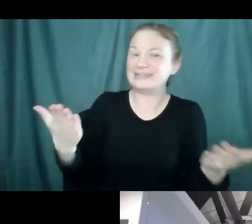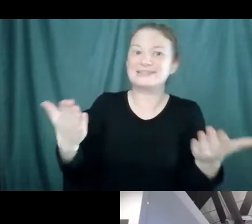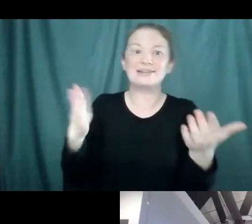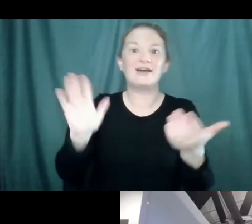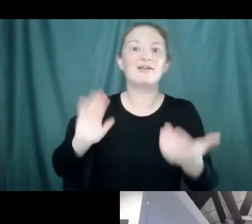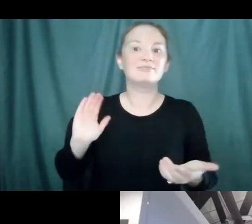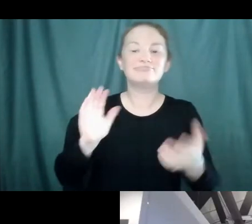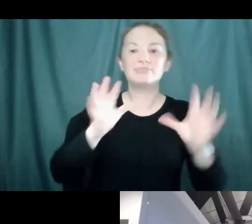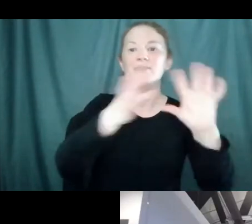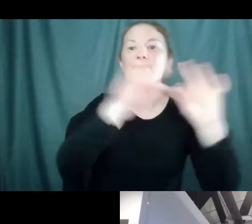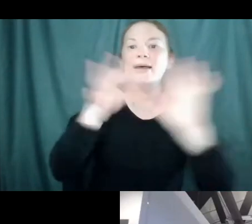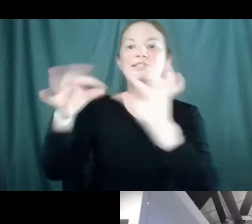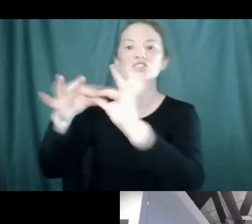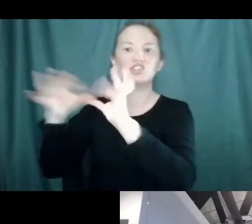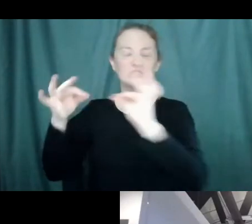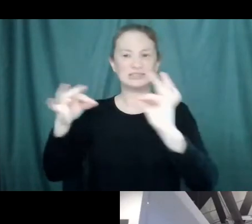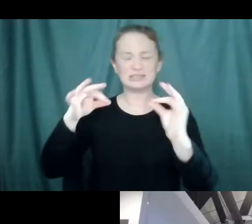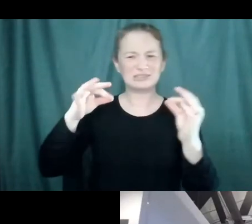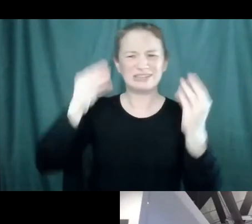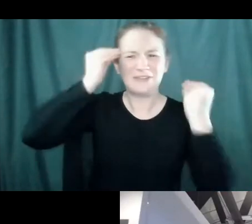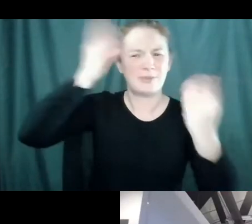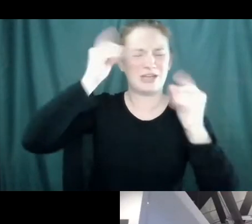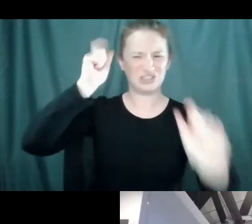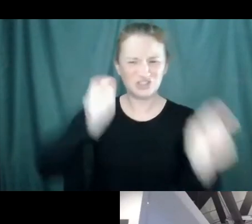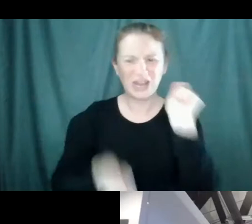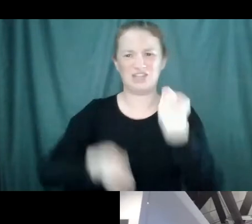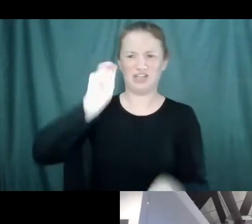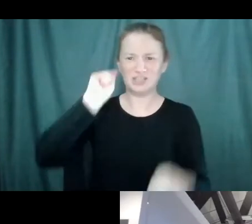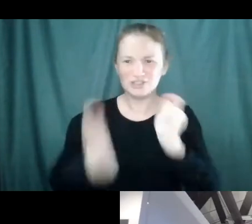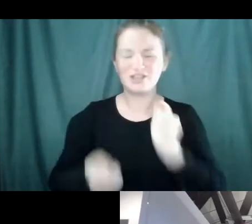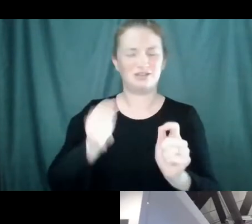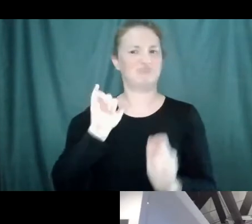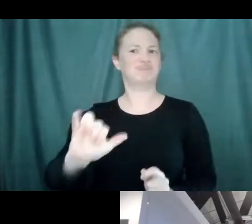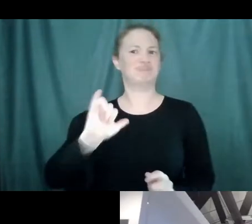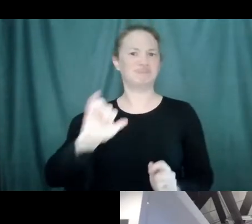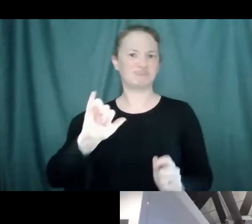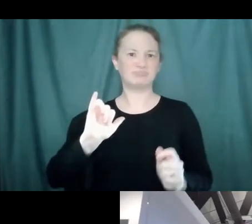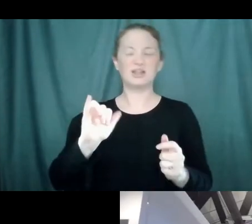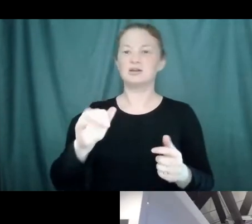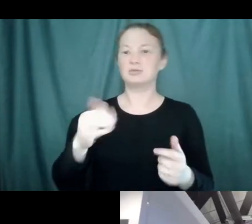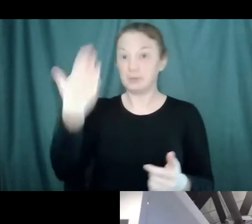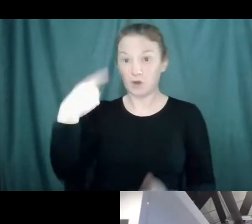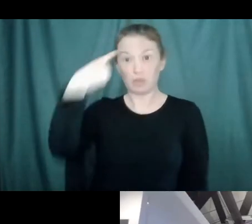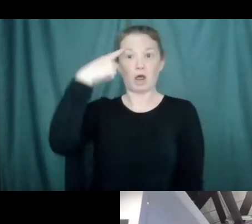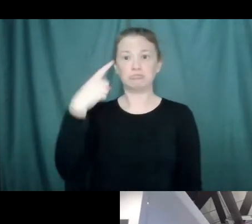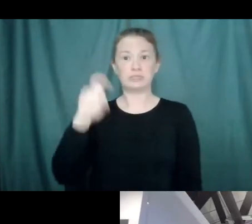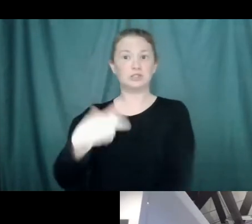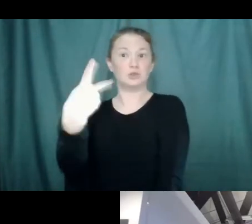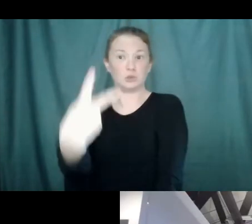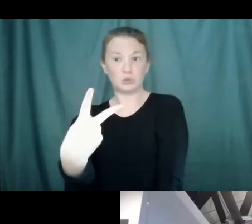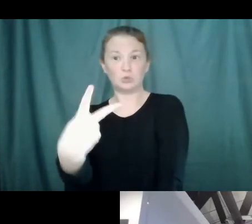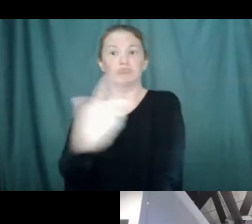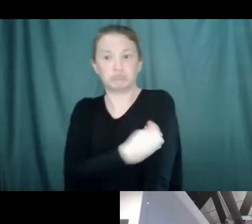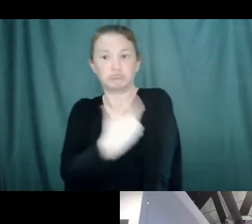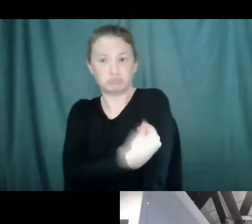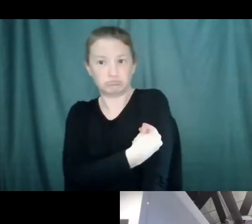things as we go. And so, whereas before they were like, okay, we think we're going to need two shots and then we'll see, but we didn't